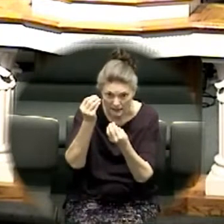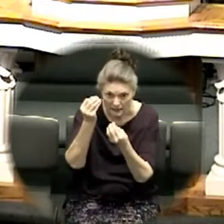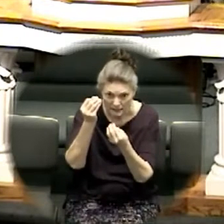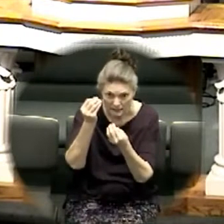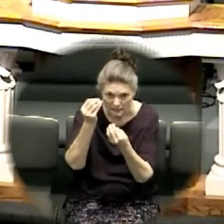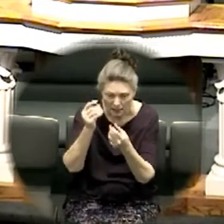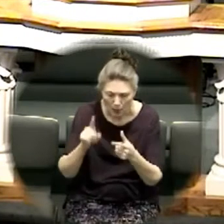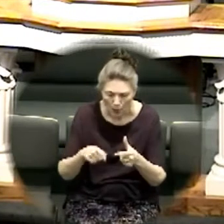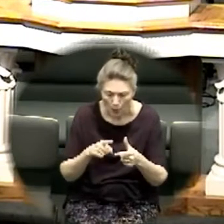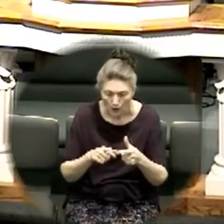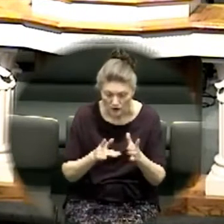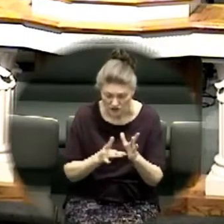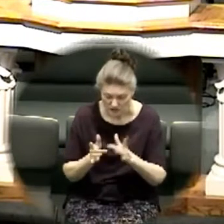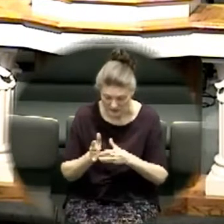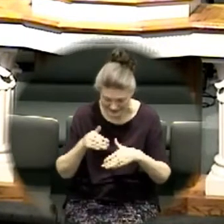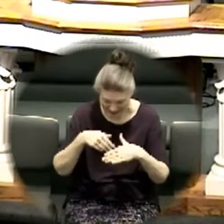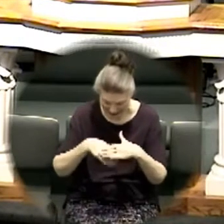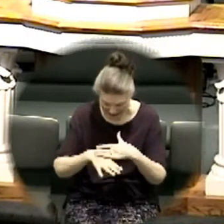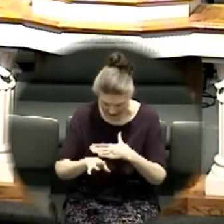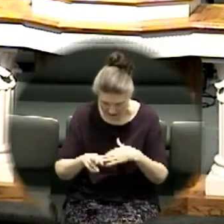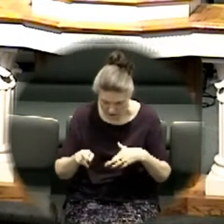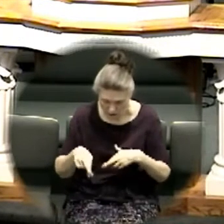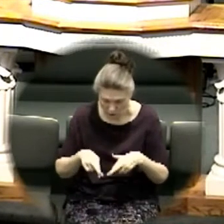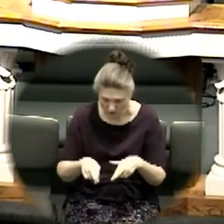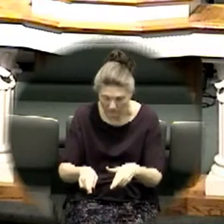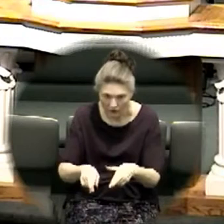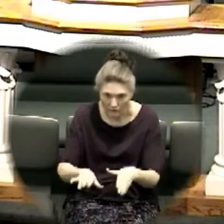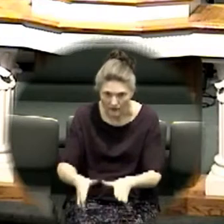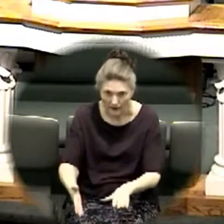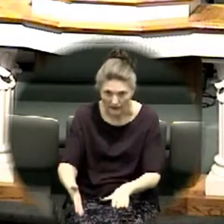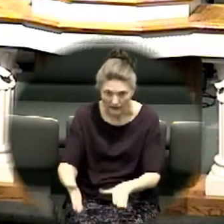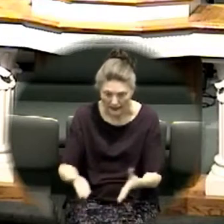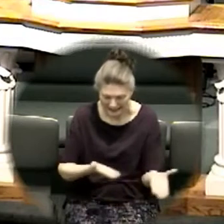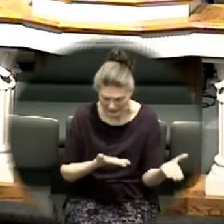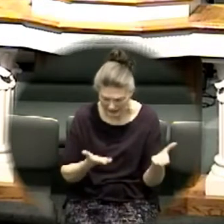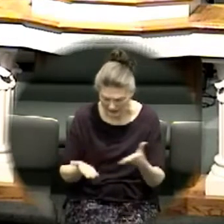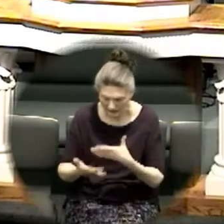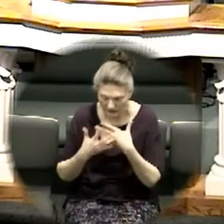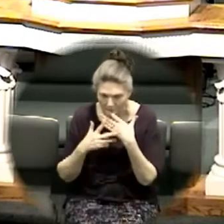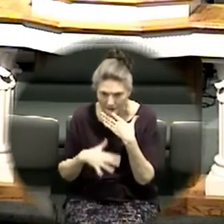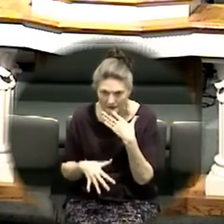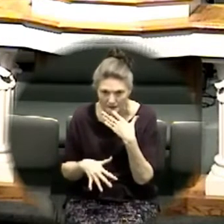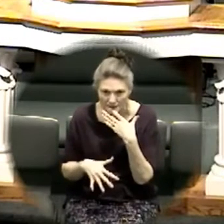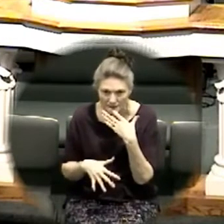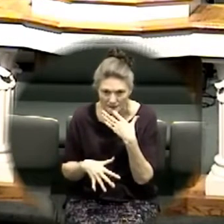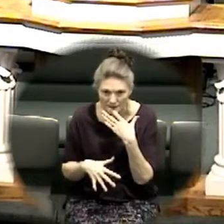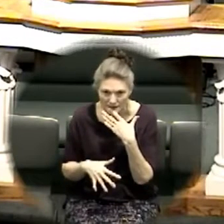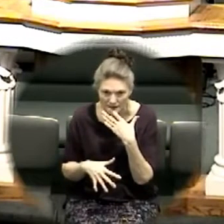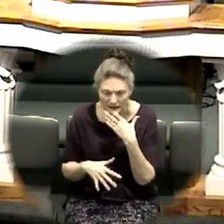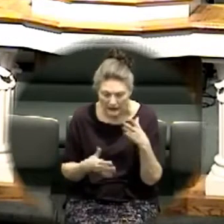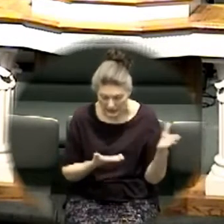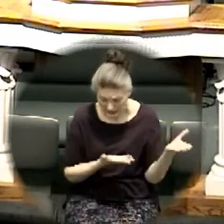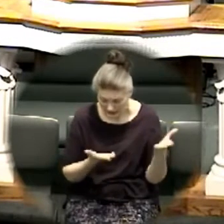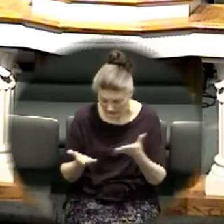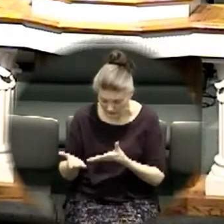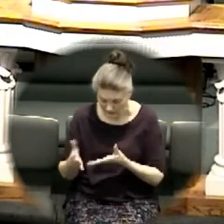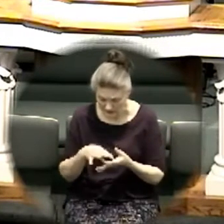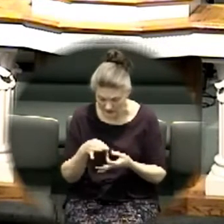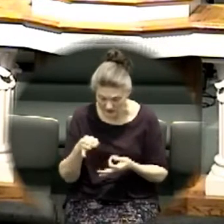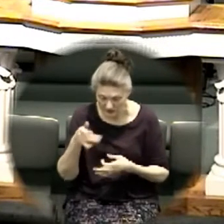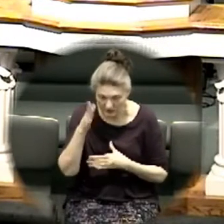when Jesus stepped into that river of death he carried the blood he carried the presence